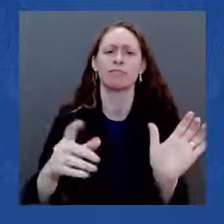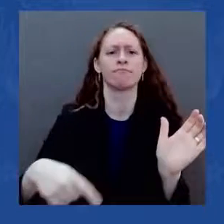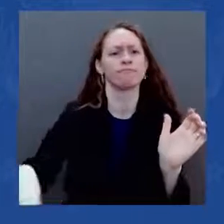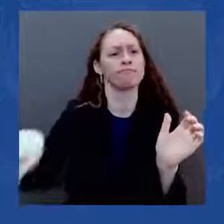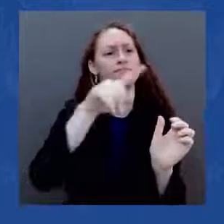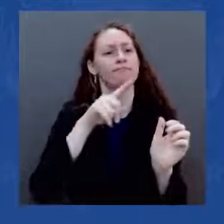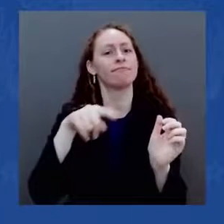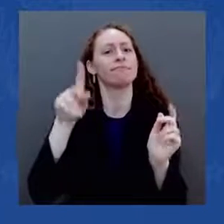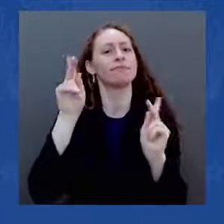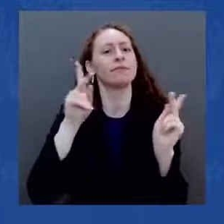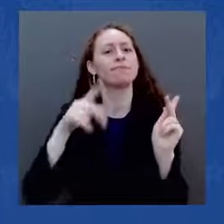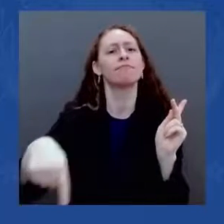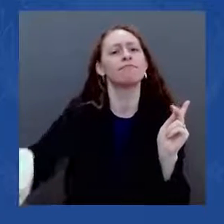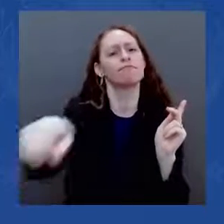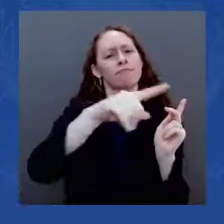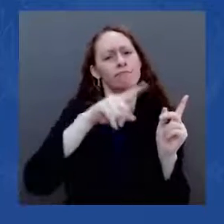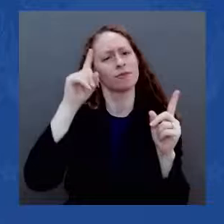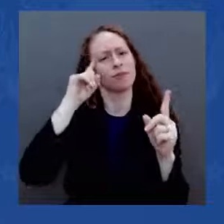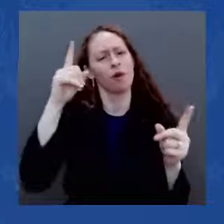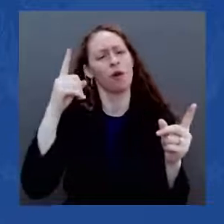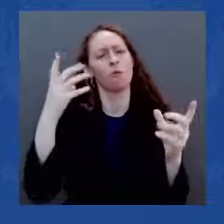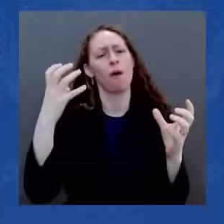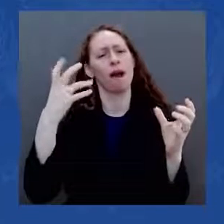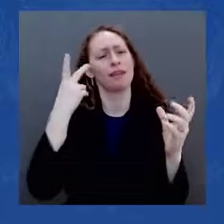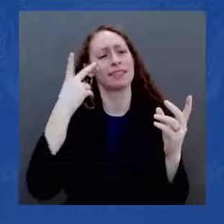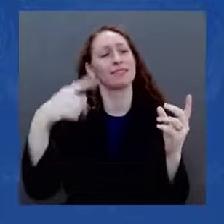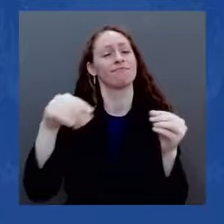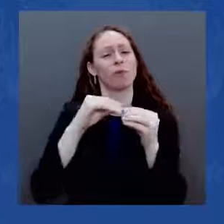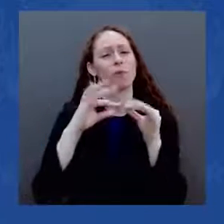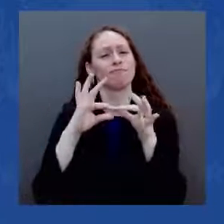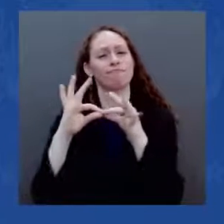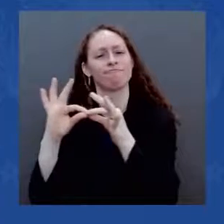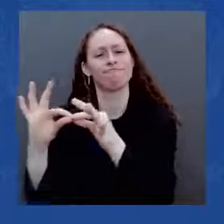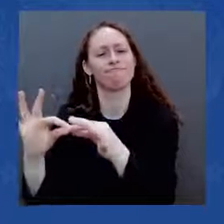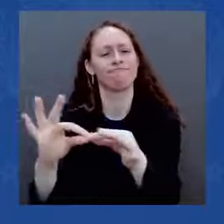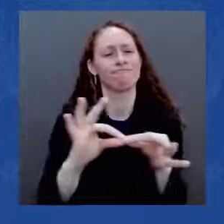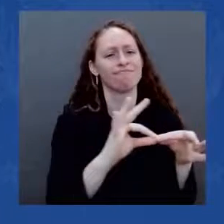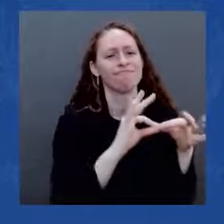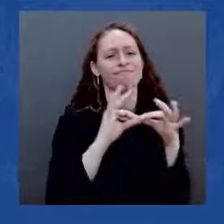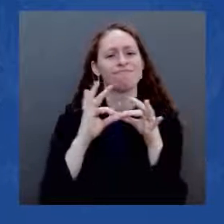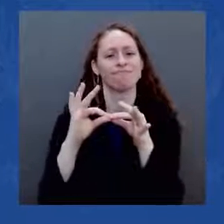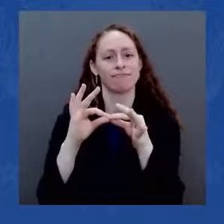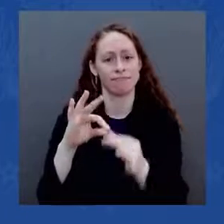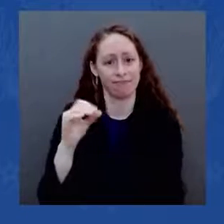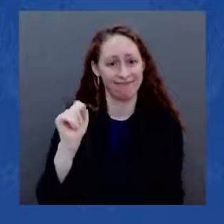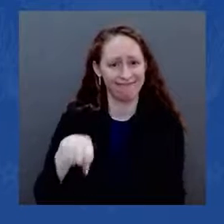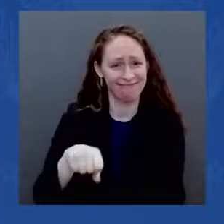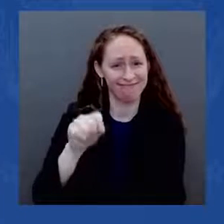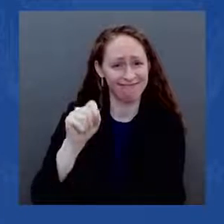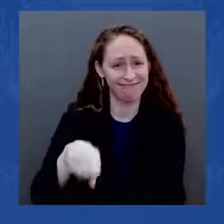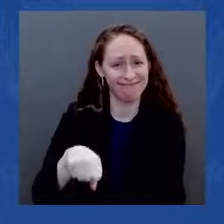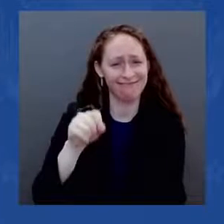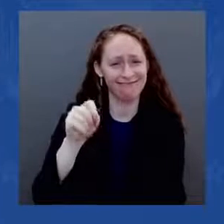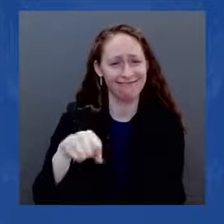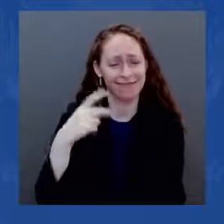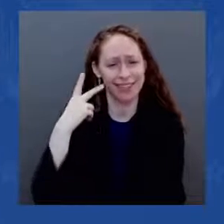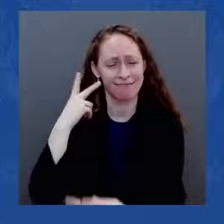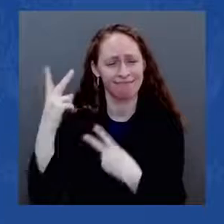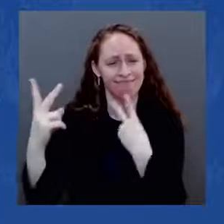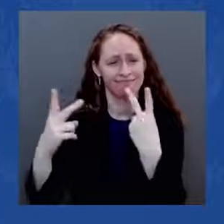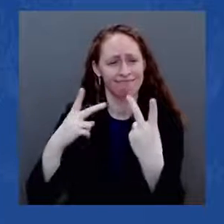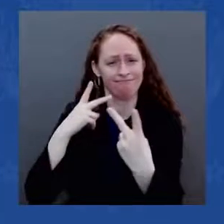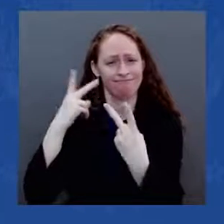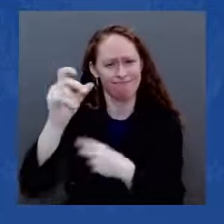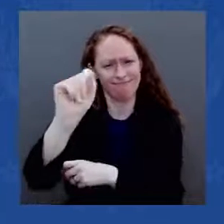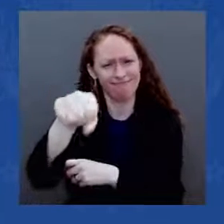Harris are doing just that, proving that America can do big things again. With both parties in Congress, a truly